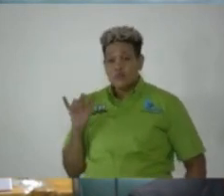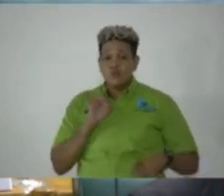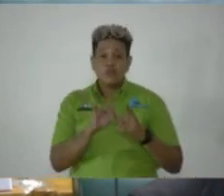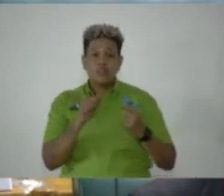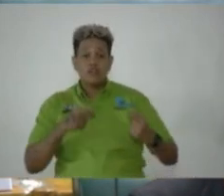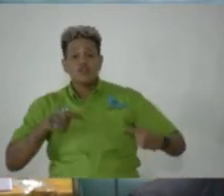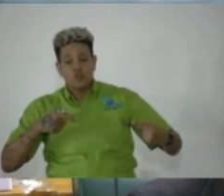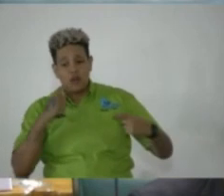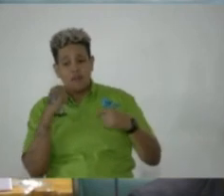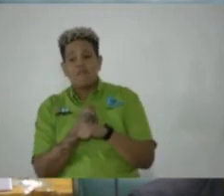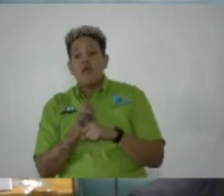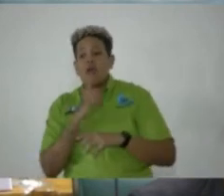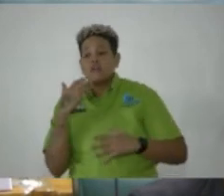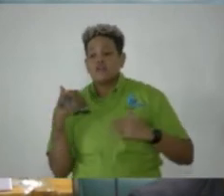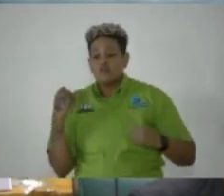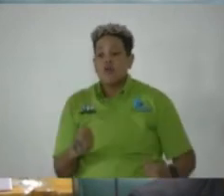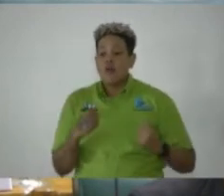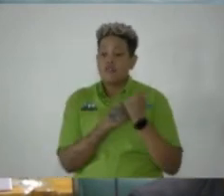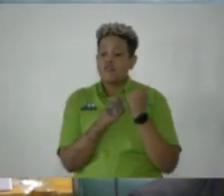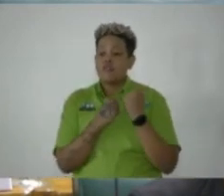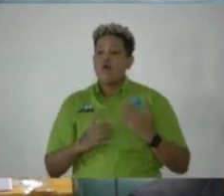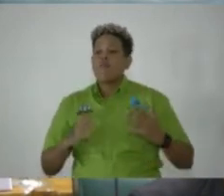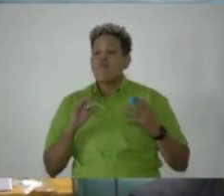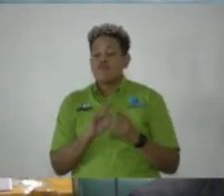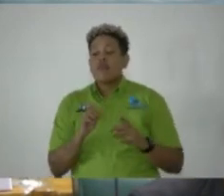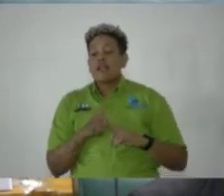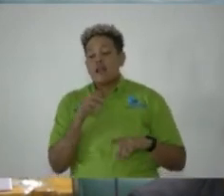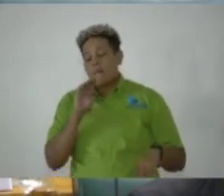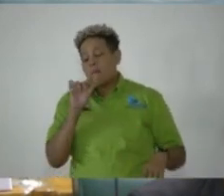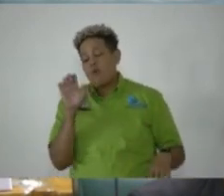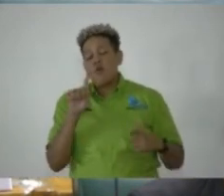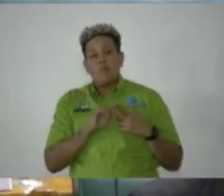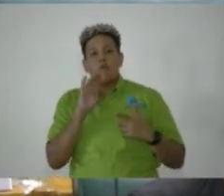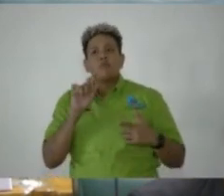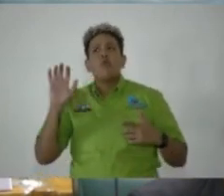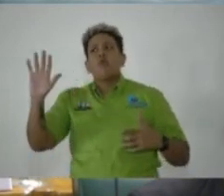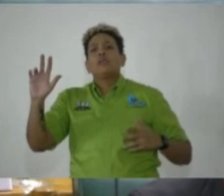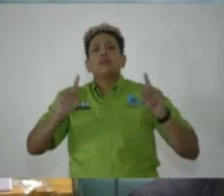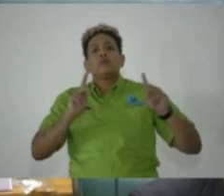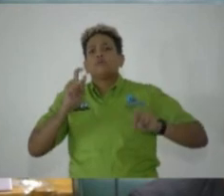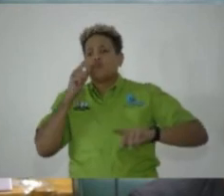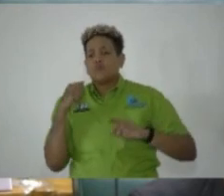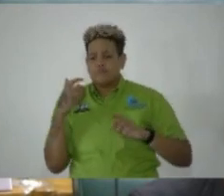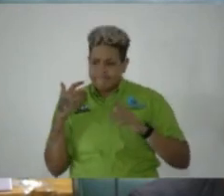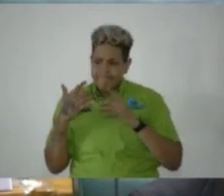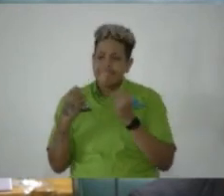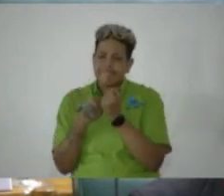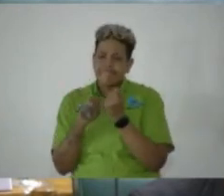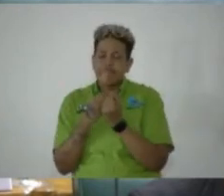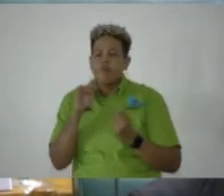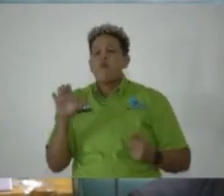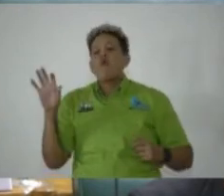struggle, and was a strong supporter of Bogle and Bogle's, the people who followed Bogle. And so